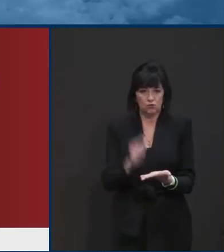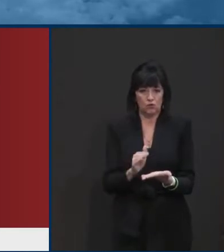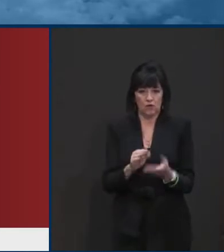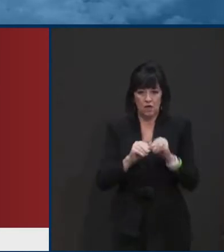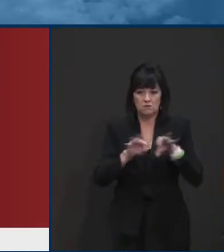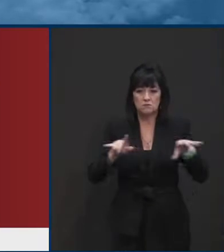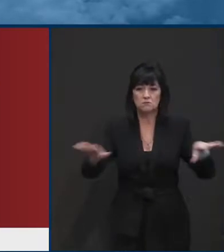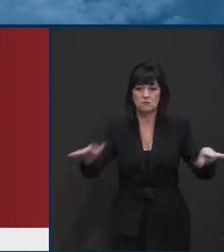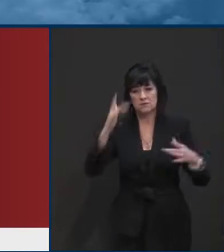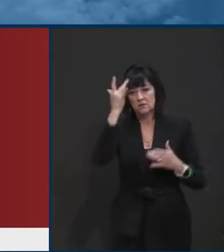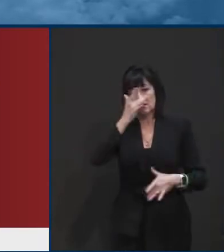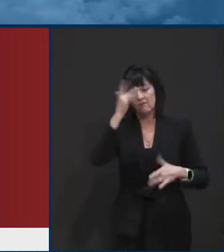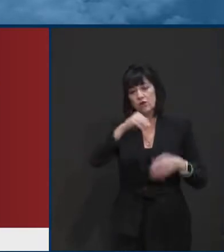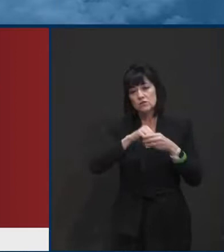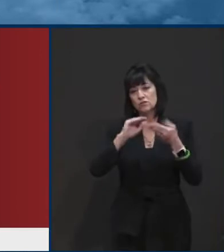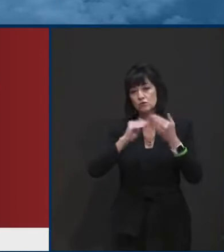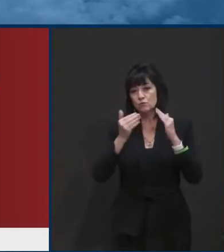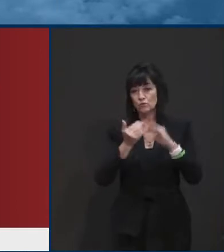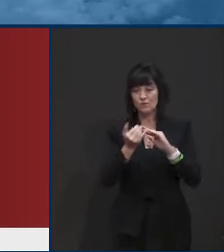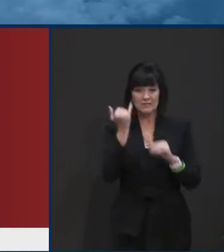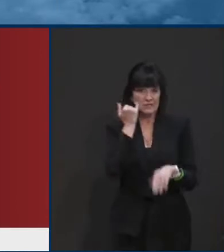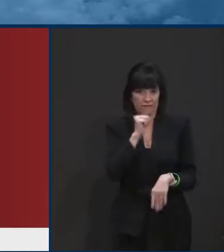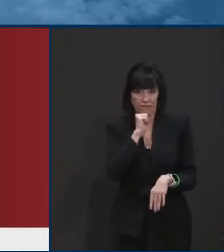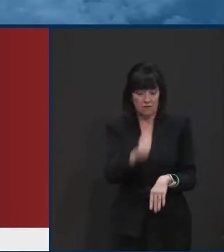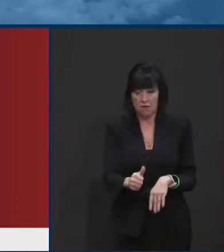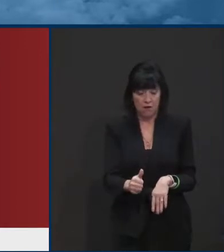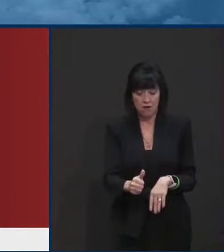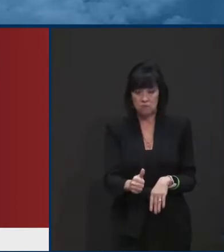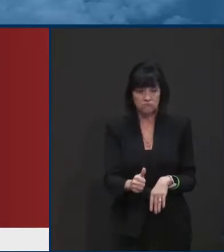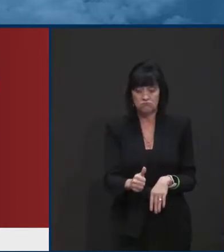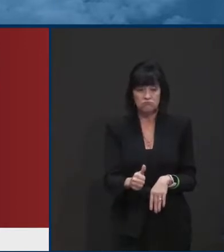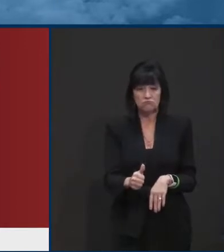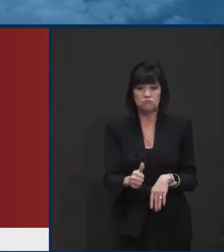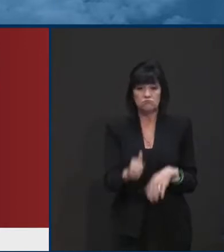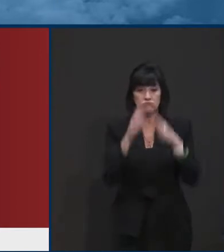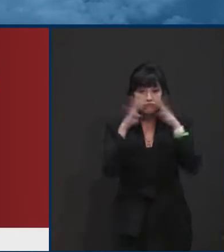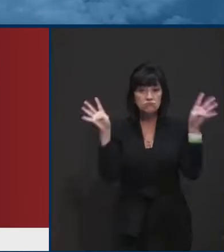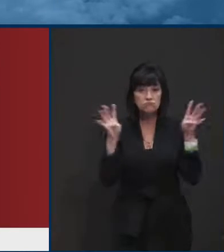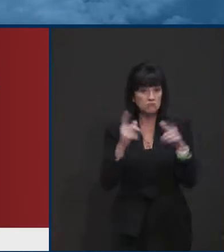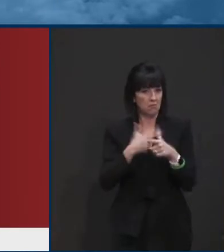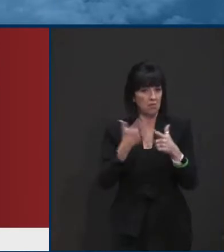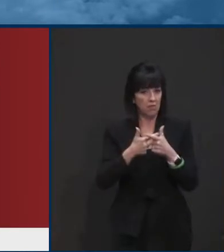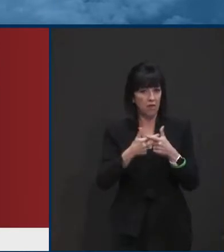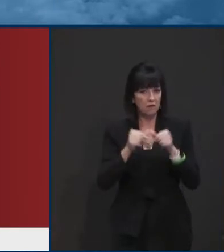community. Otherwise, it transmits and